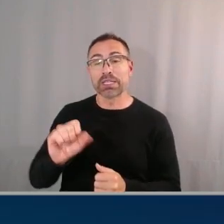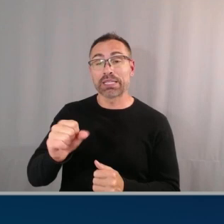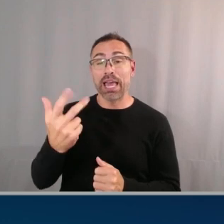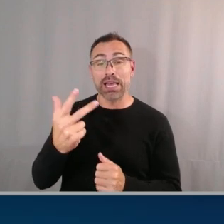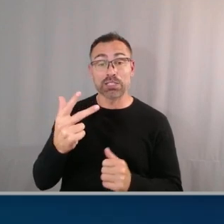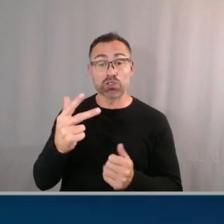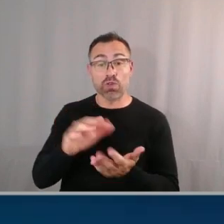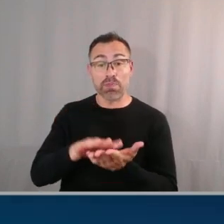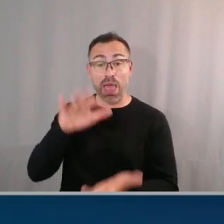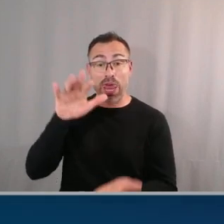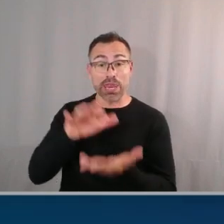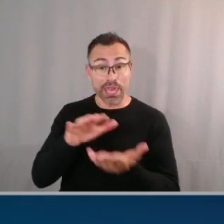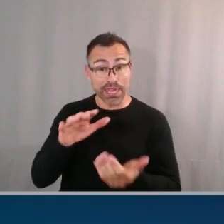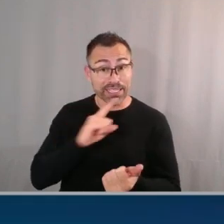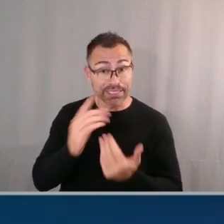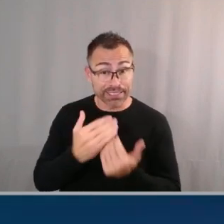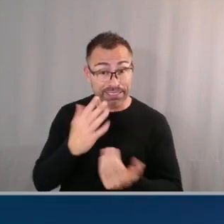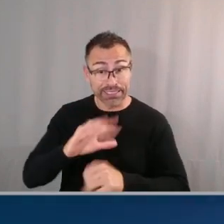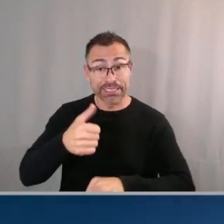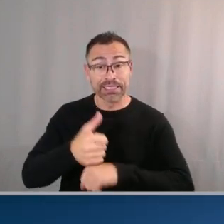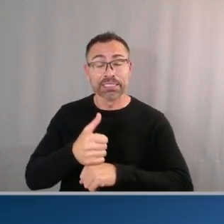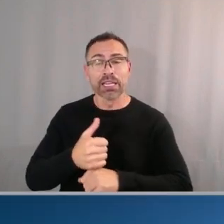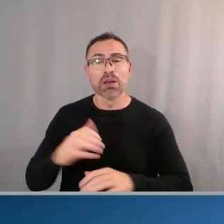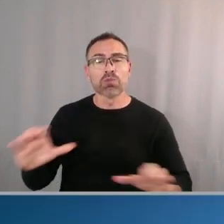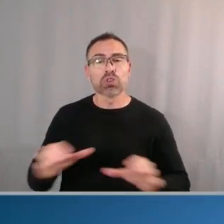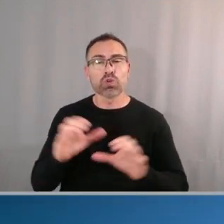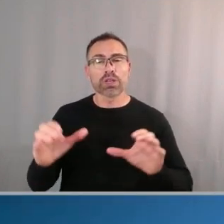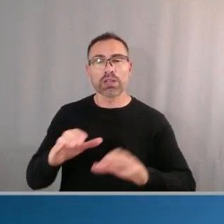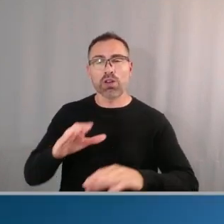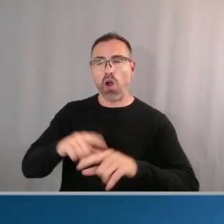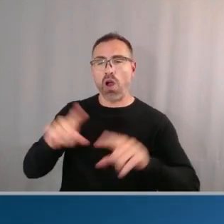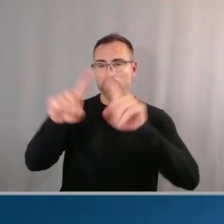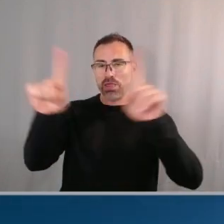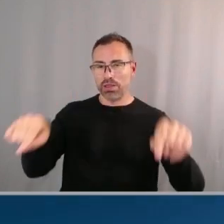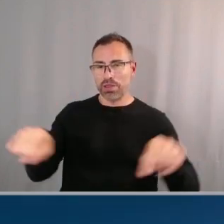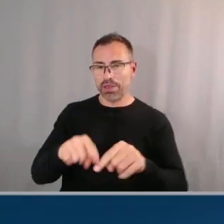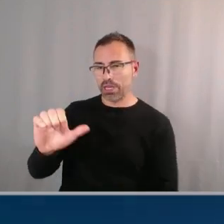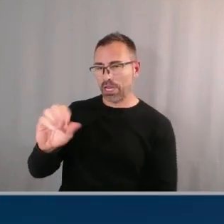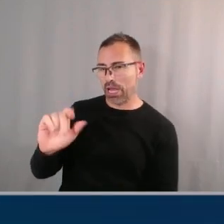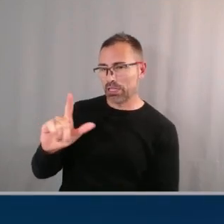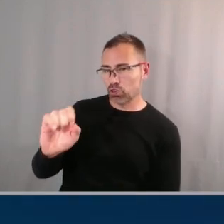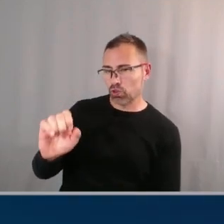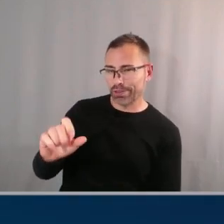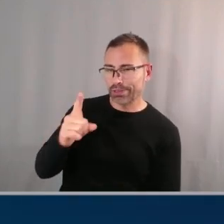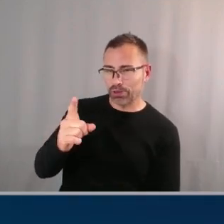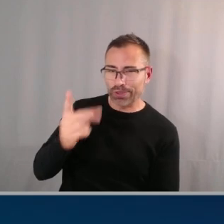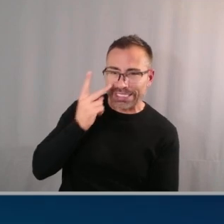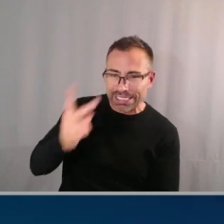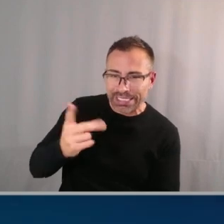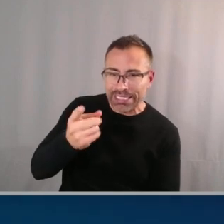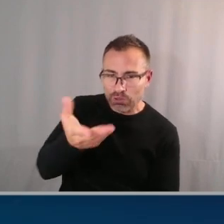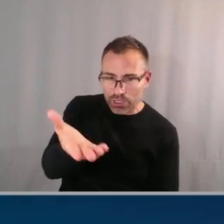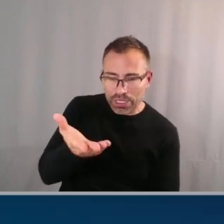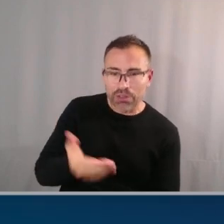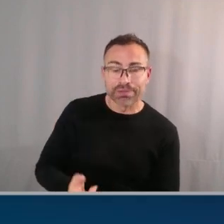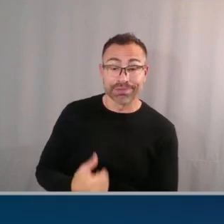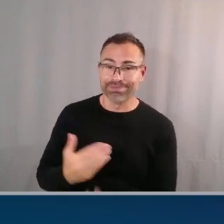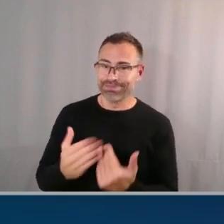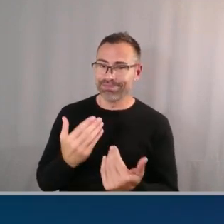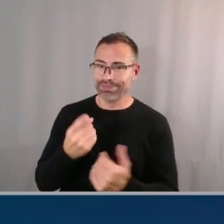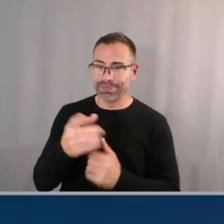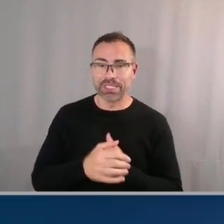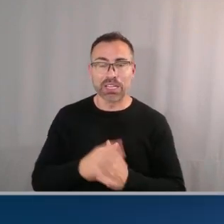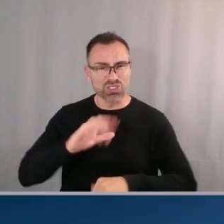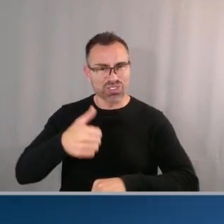easy to set up um we're doing it on the console so it's a little visual and you can see how easy it is all you have to do is set up a metadata